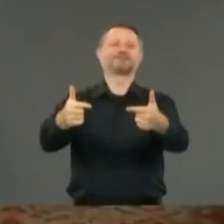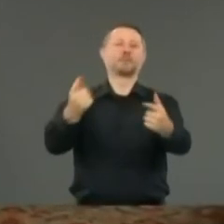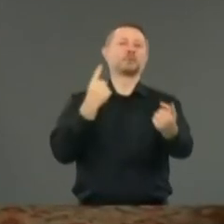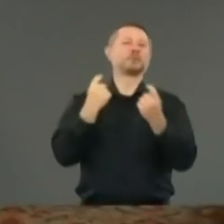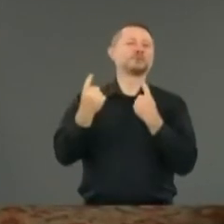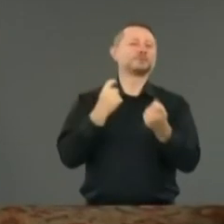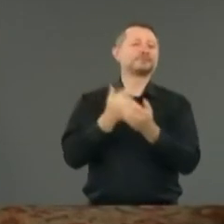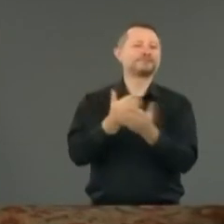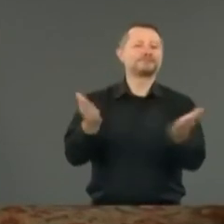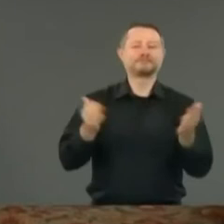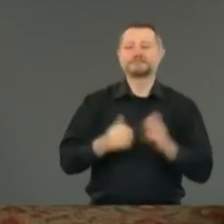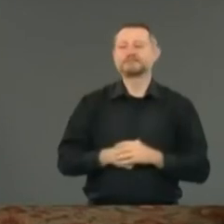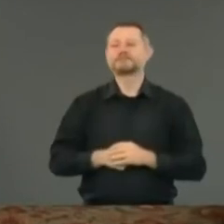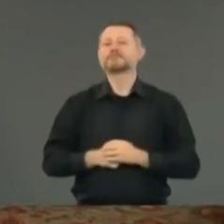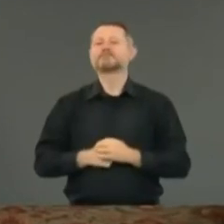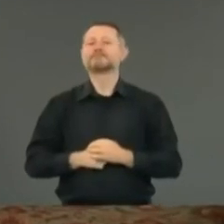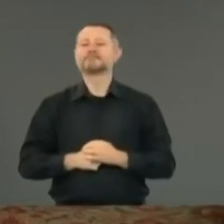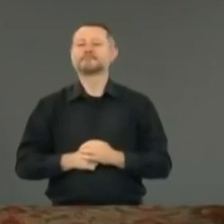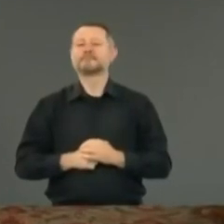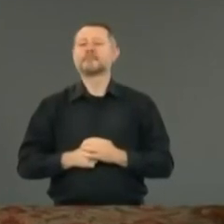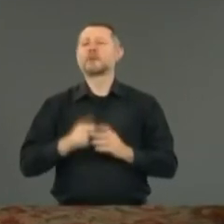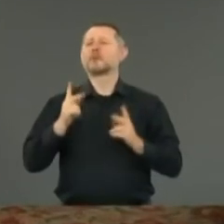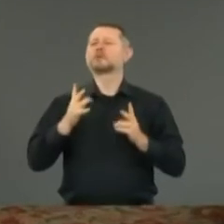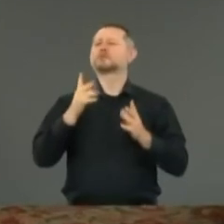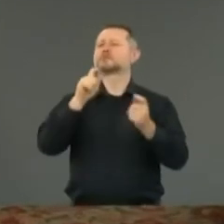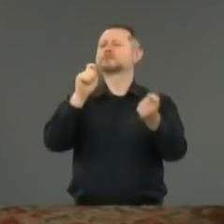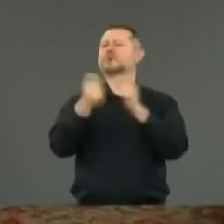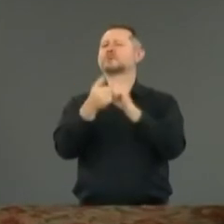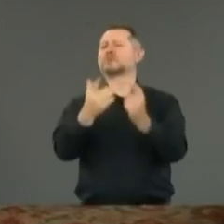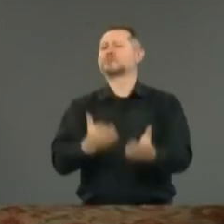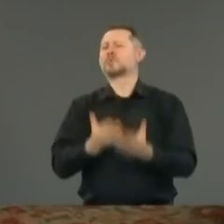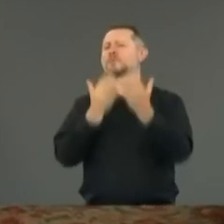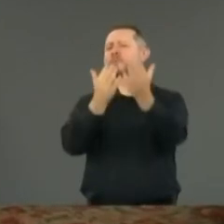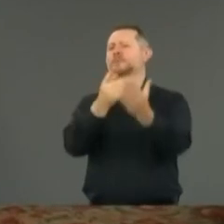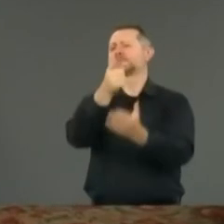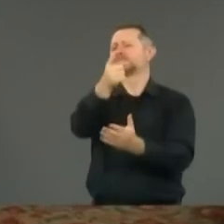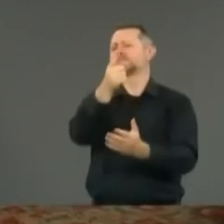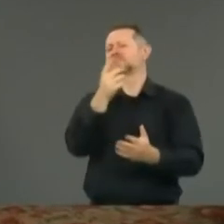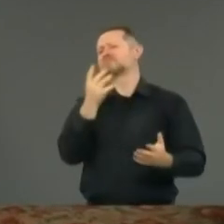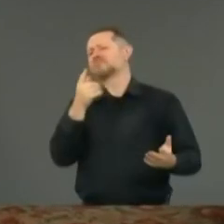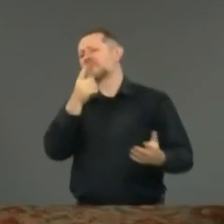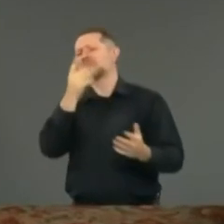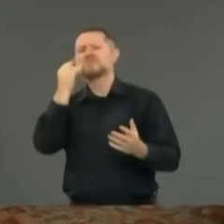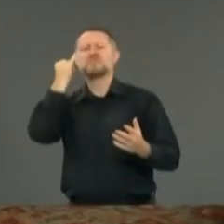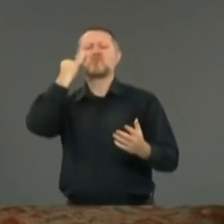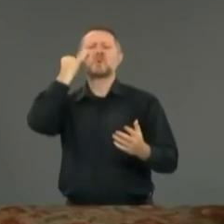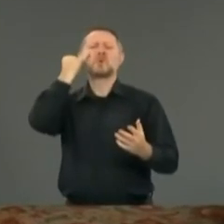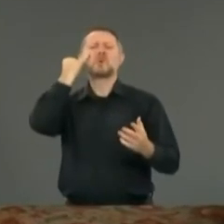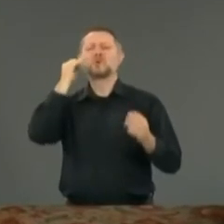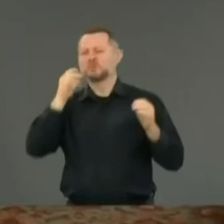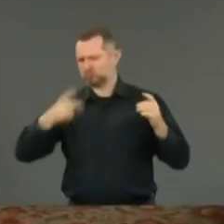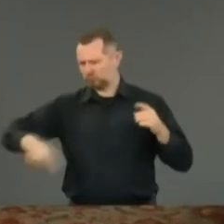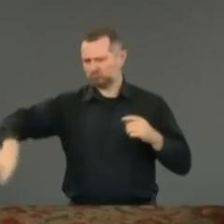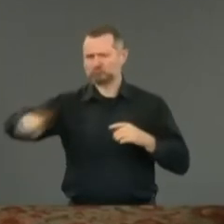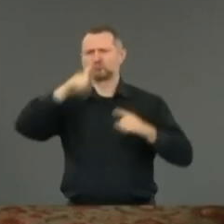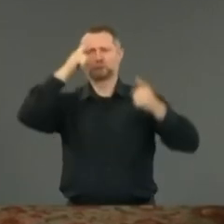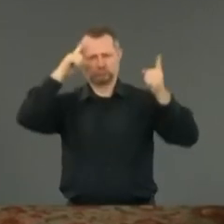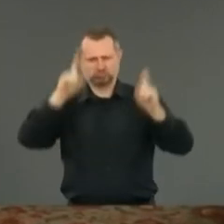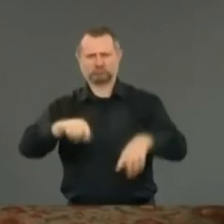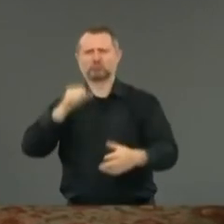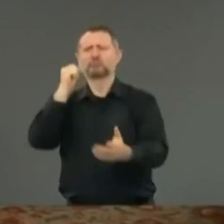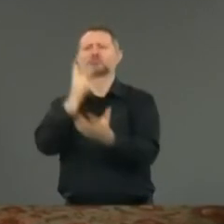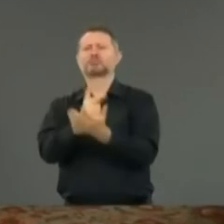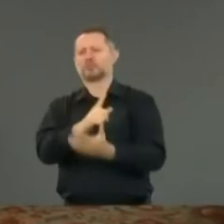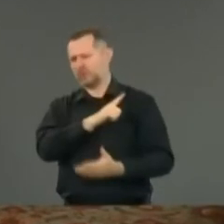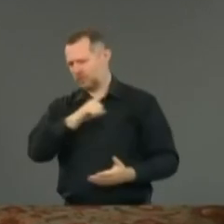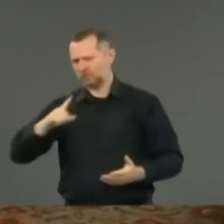comes to the systemic changes we proposed, there are four of them. Let's say there is no political division over it and we can get those passages just like that.